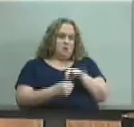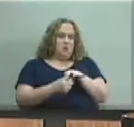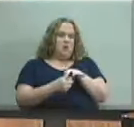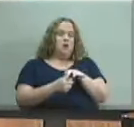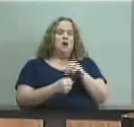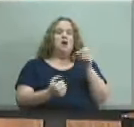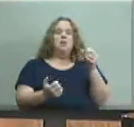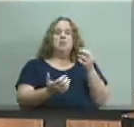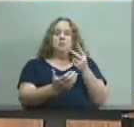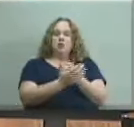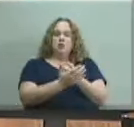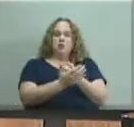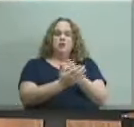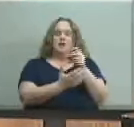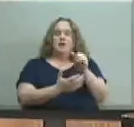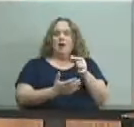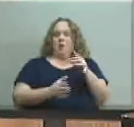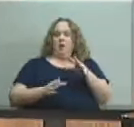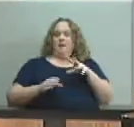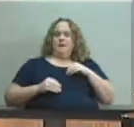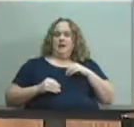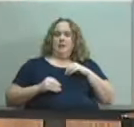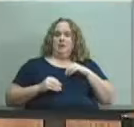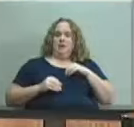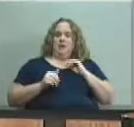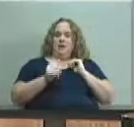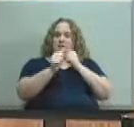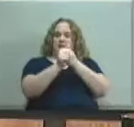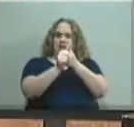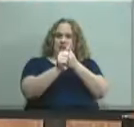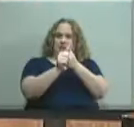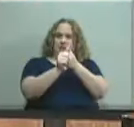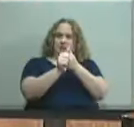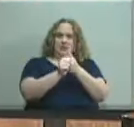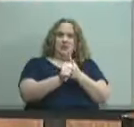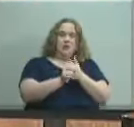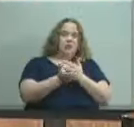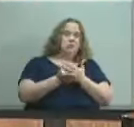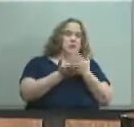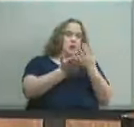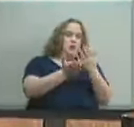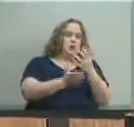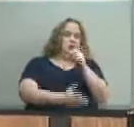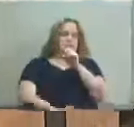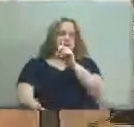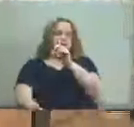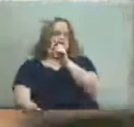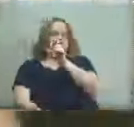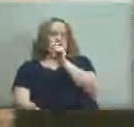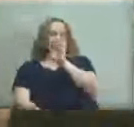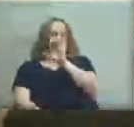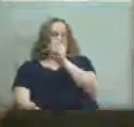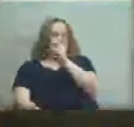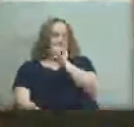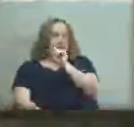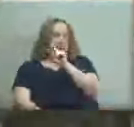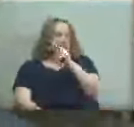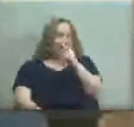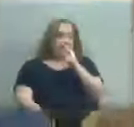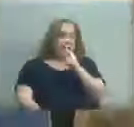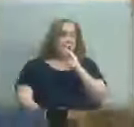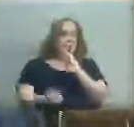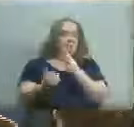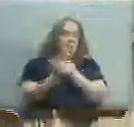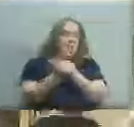have received this update so so moved second by miss duncan all in favor aye thank you very much